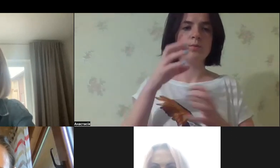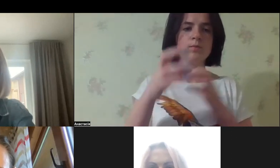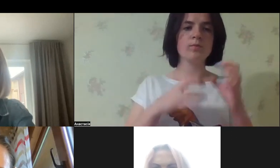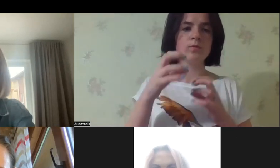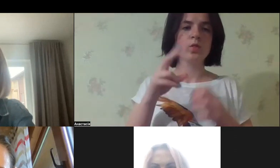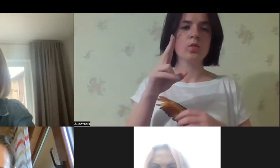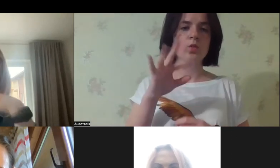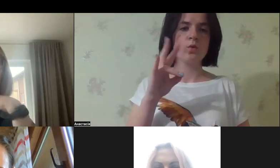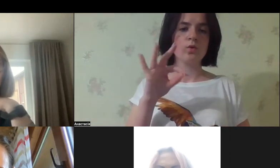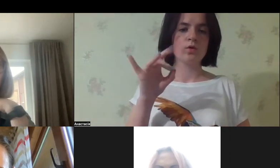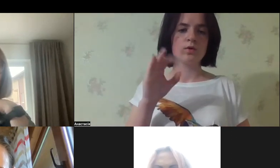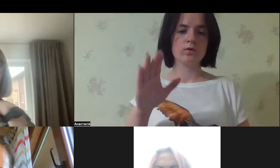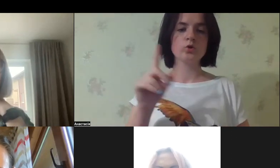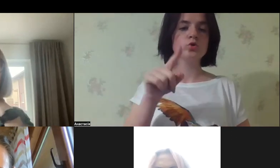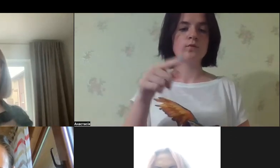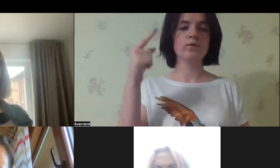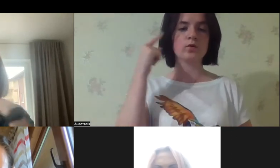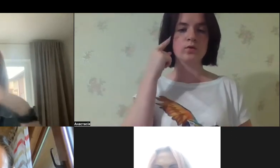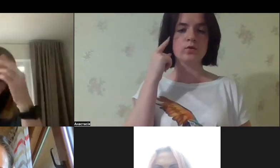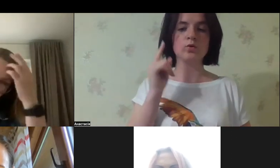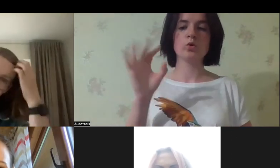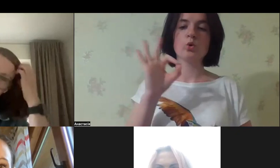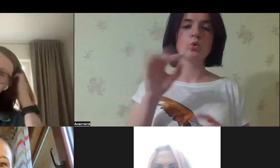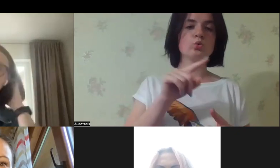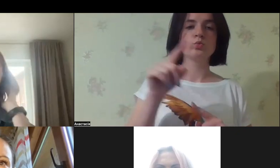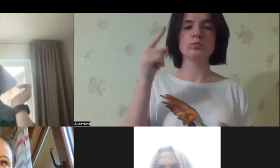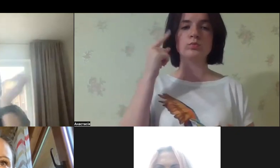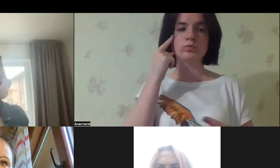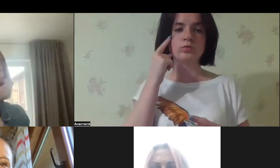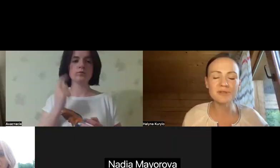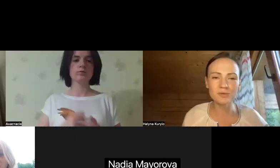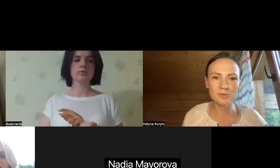I will also ask about the engagement of the international donors.